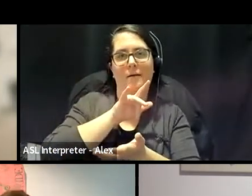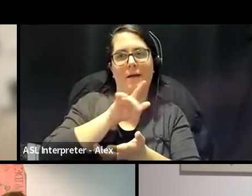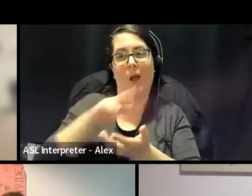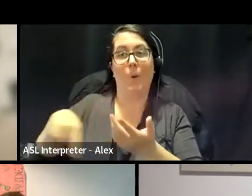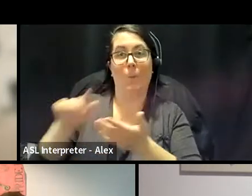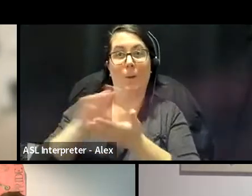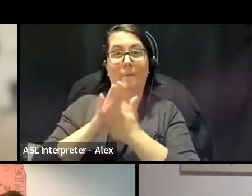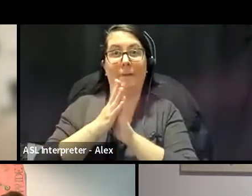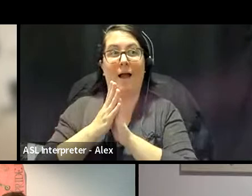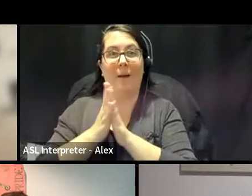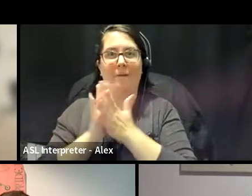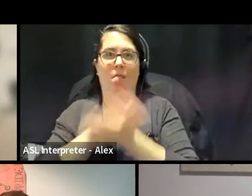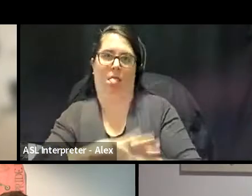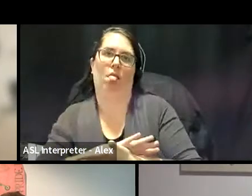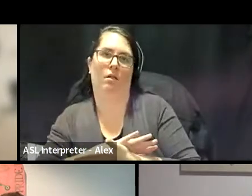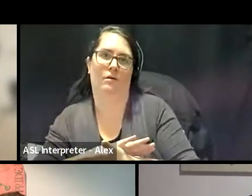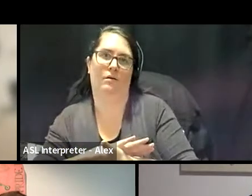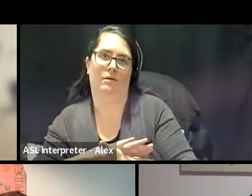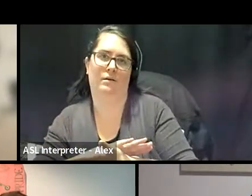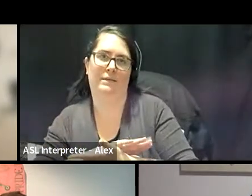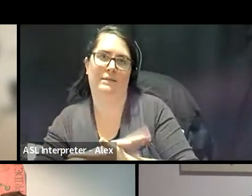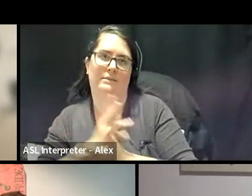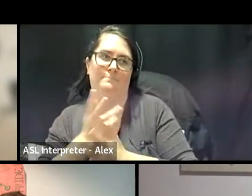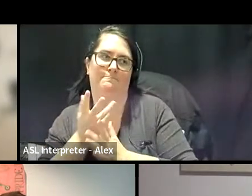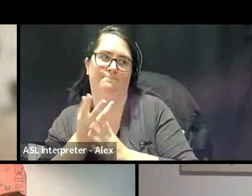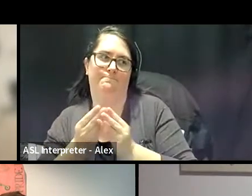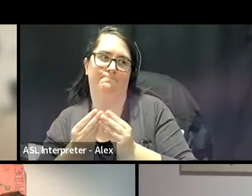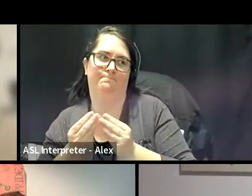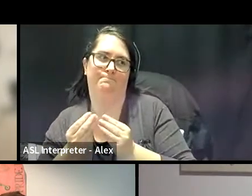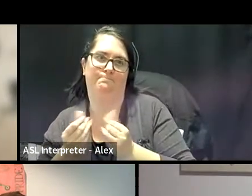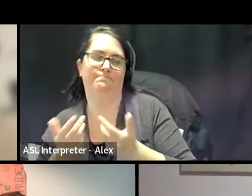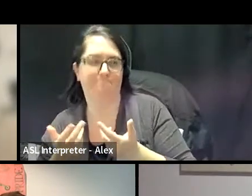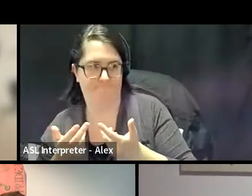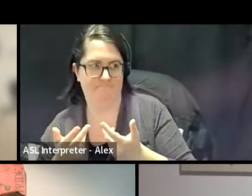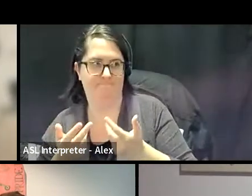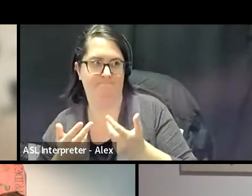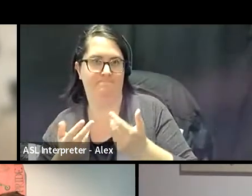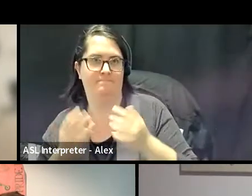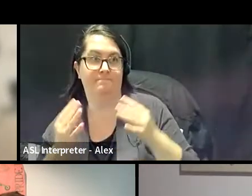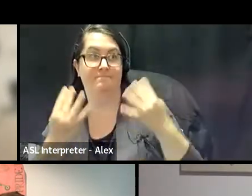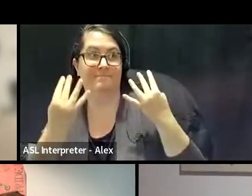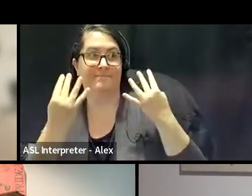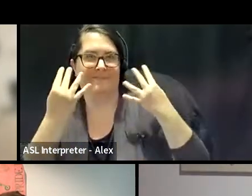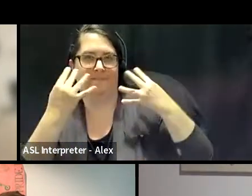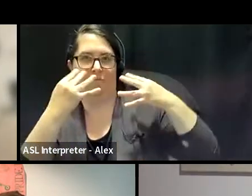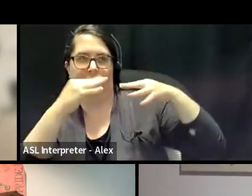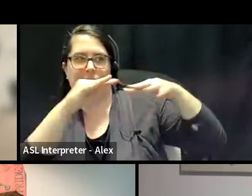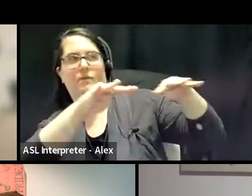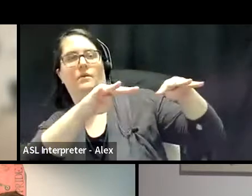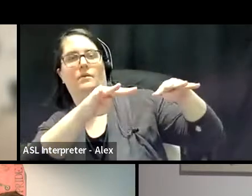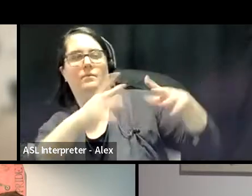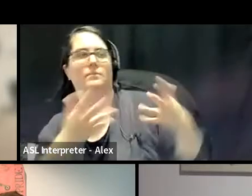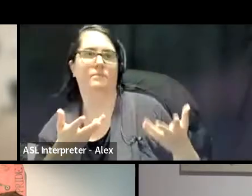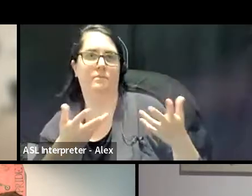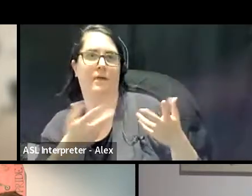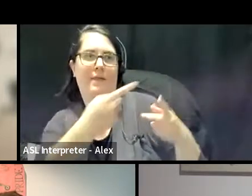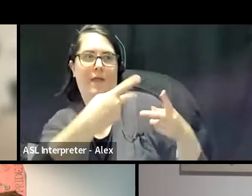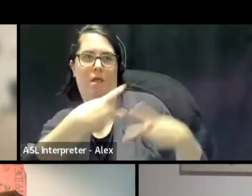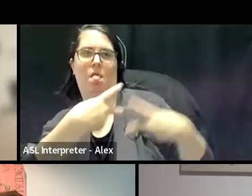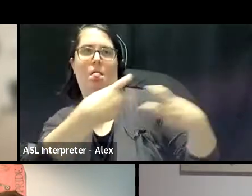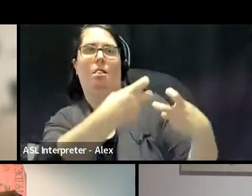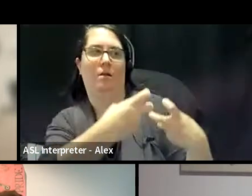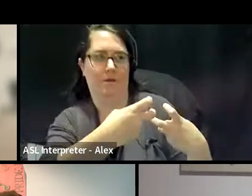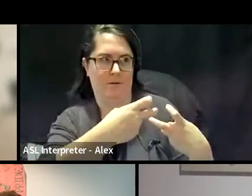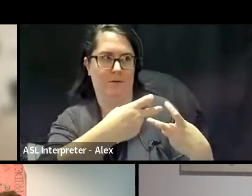during that pride and when certain aspects of our lives were actually being played out in those spaces